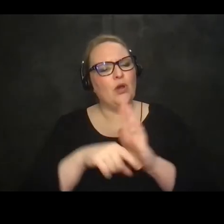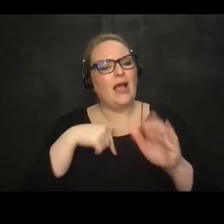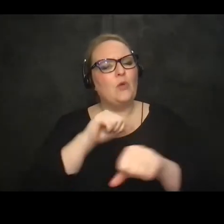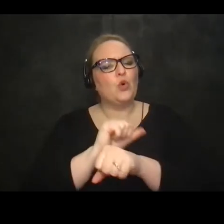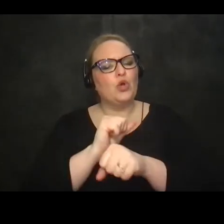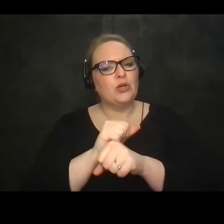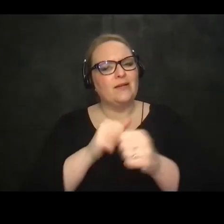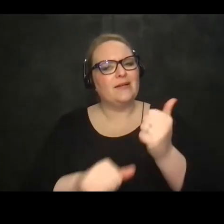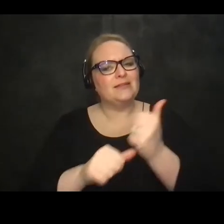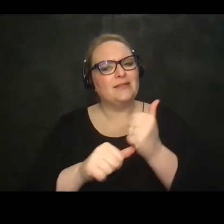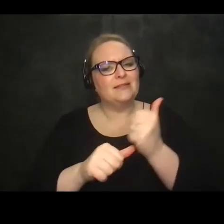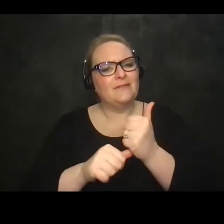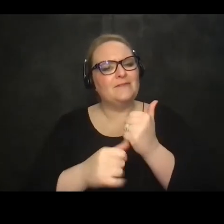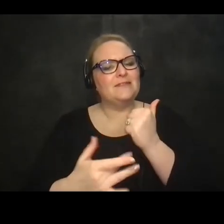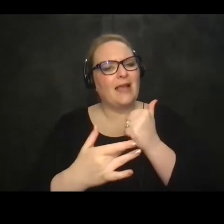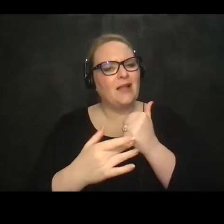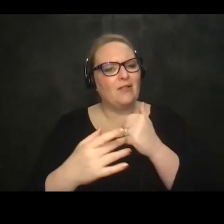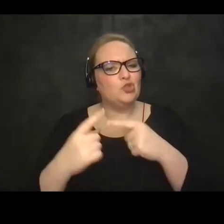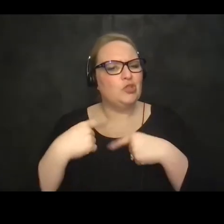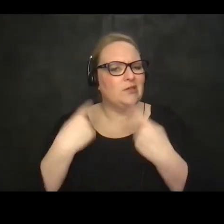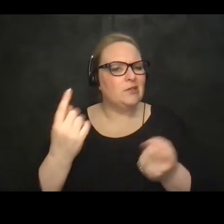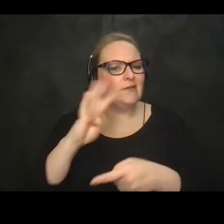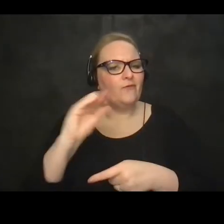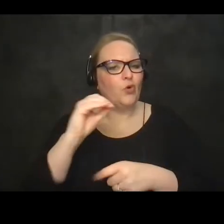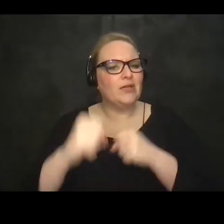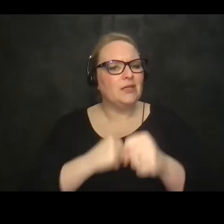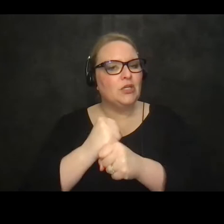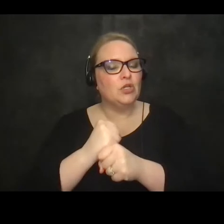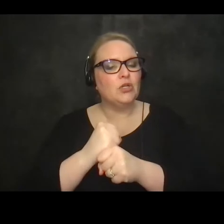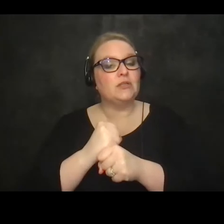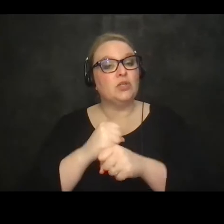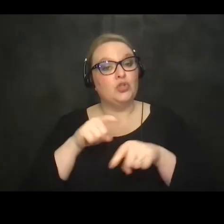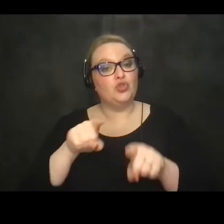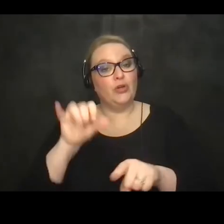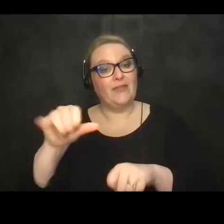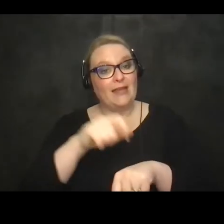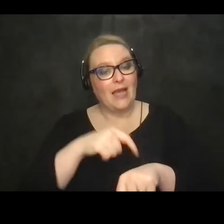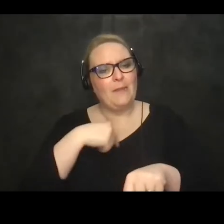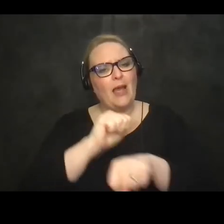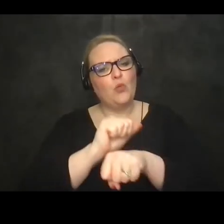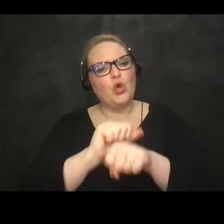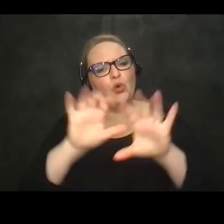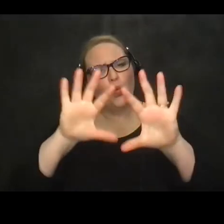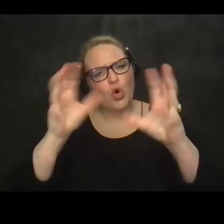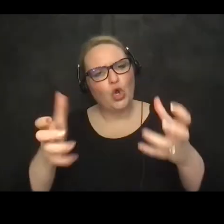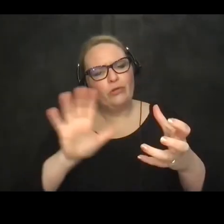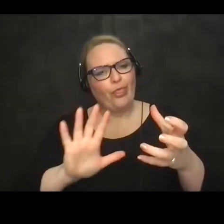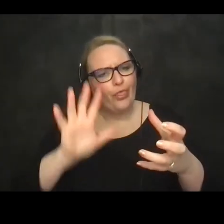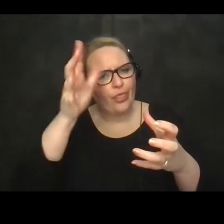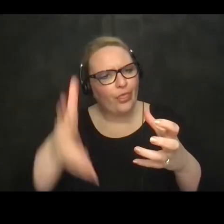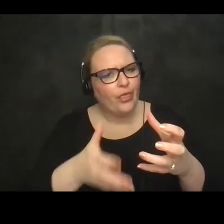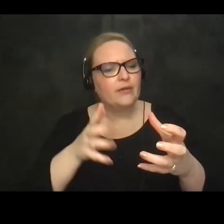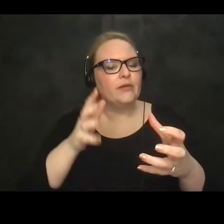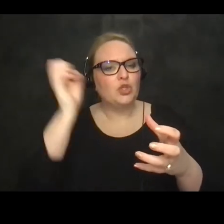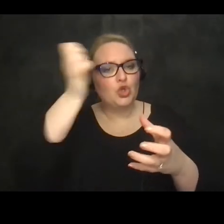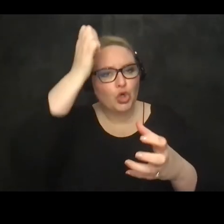technology for about 40 years um and in during that time i've worked in different parts of the world in europe for a number